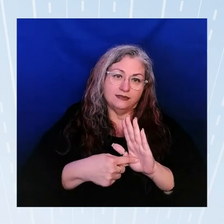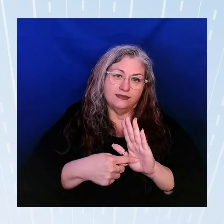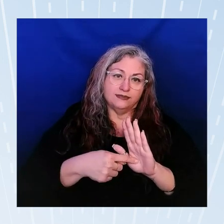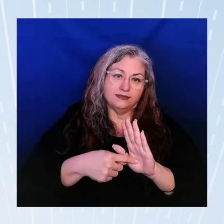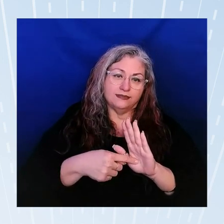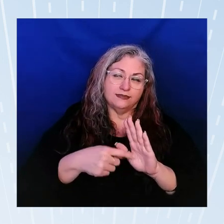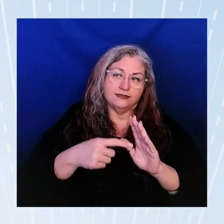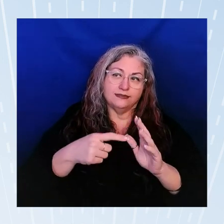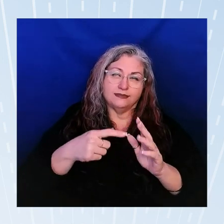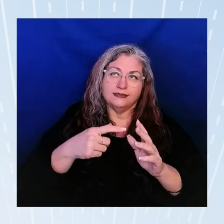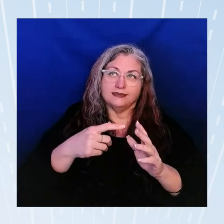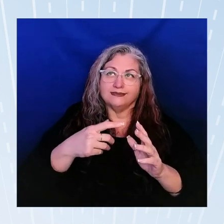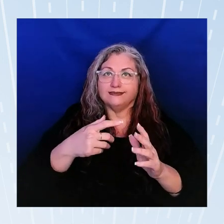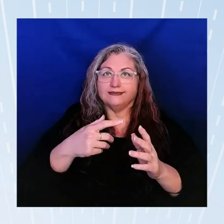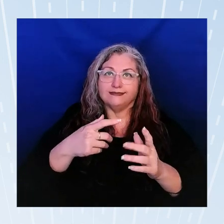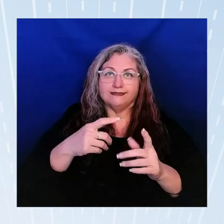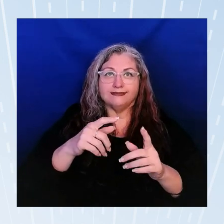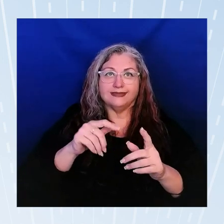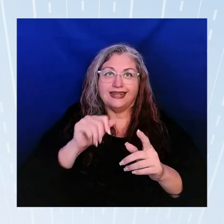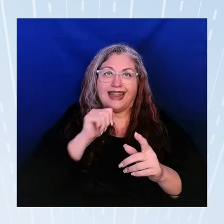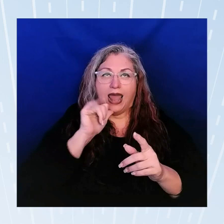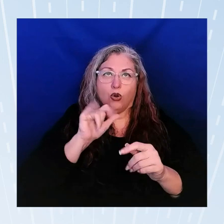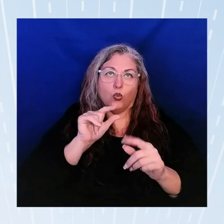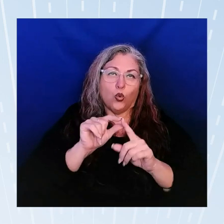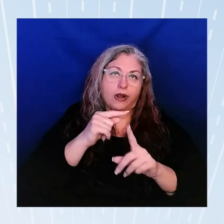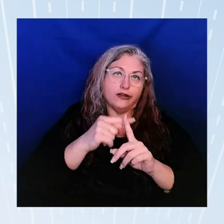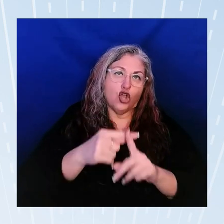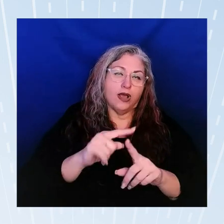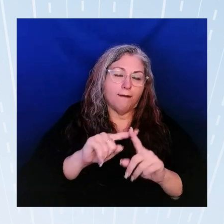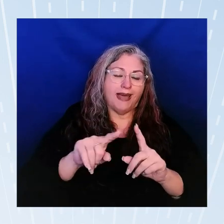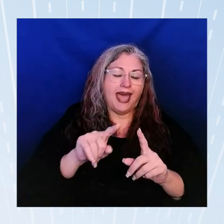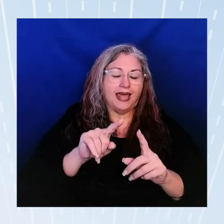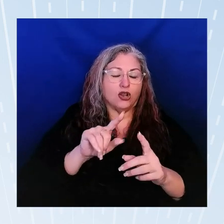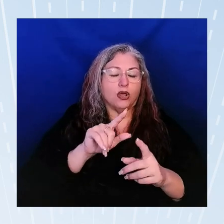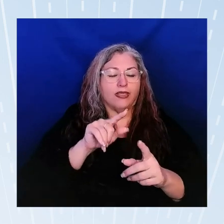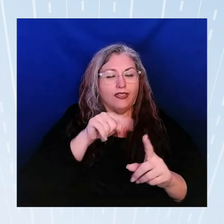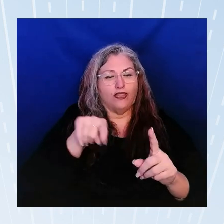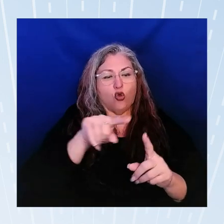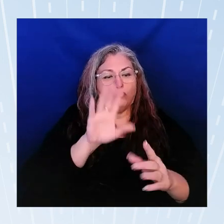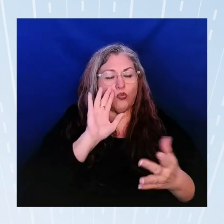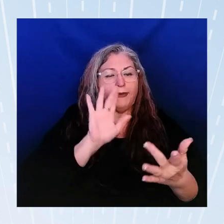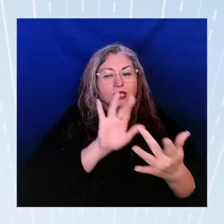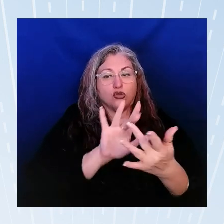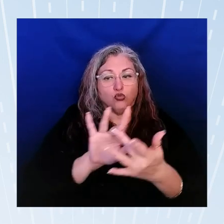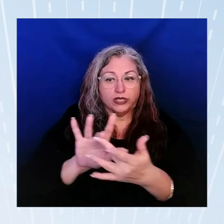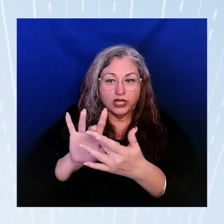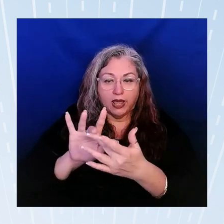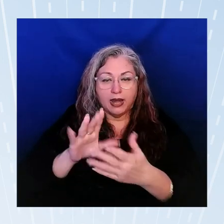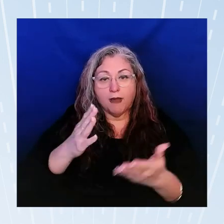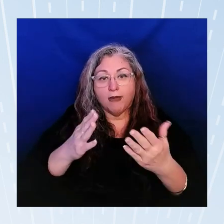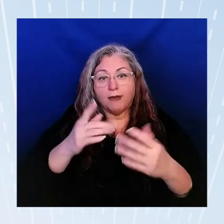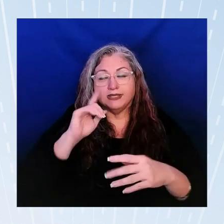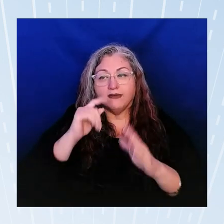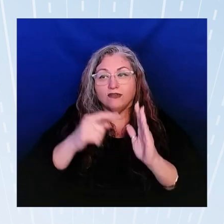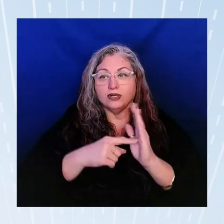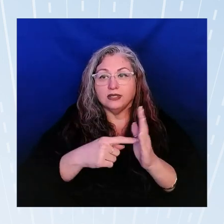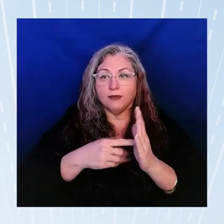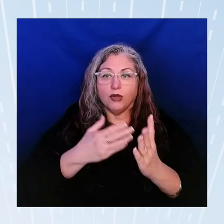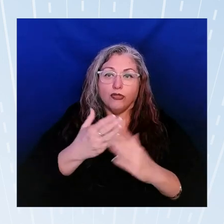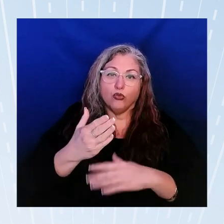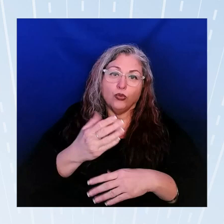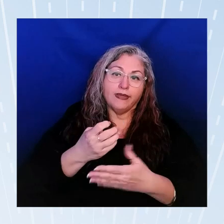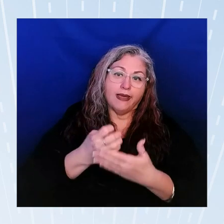word targeted but you know are the ones that are being reached are reached out to and then possibly saying for example through the economic